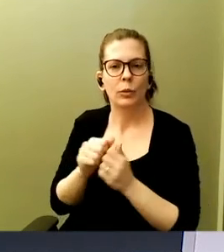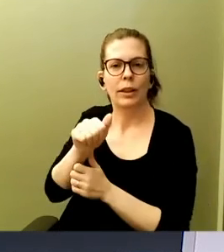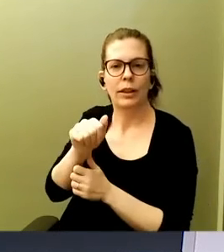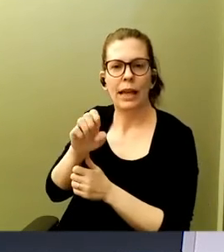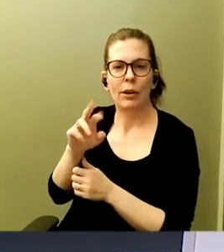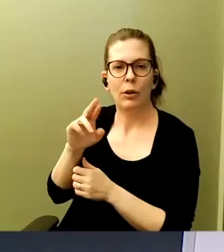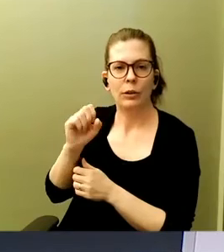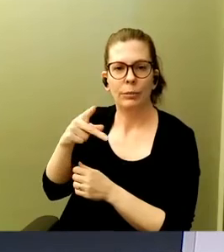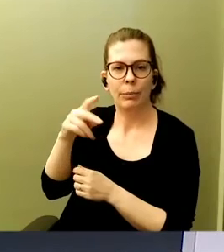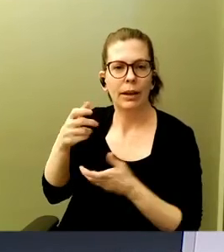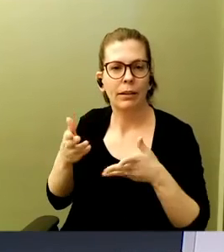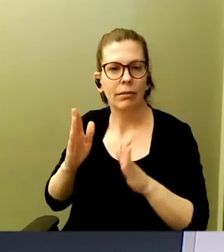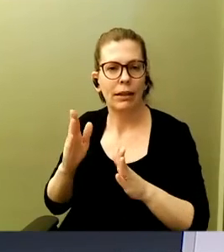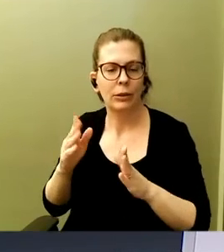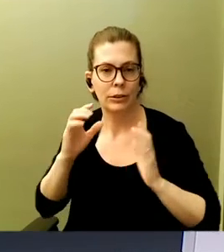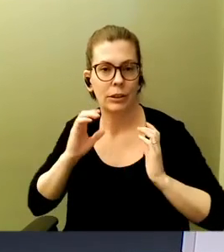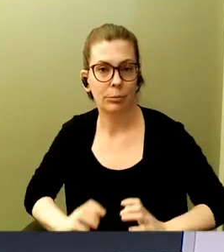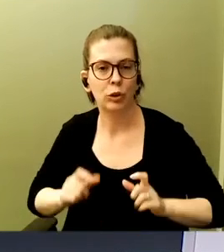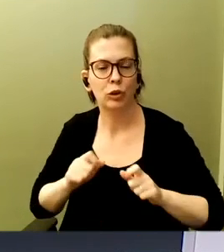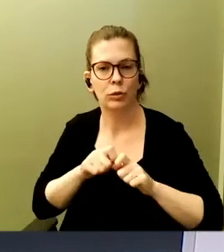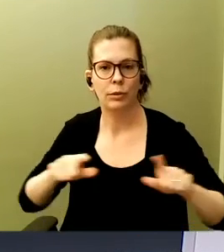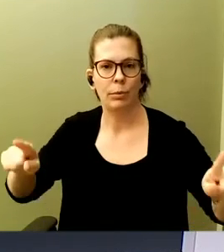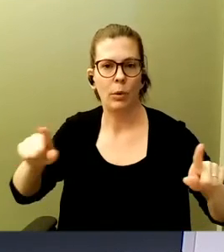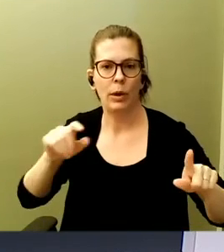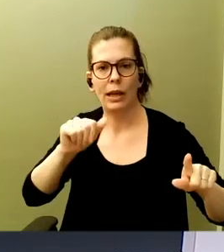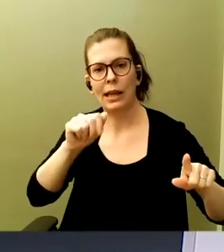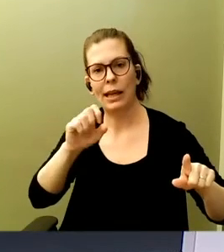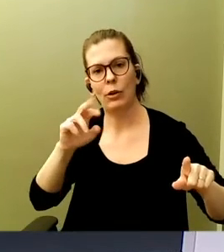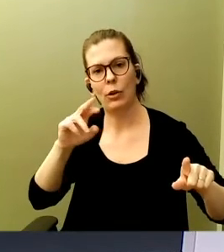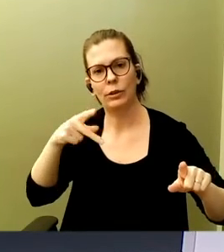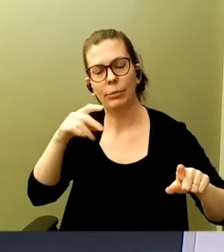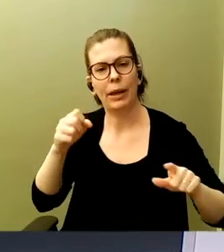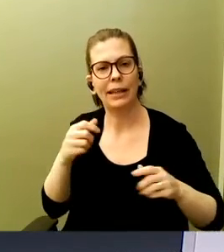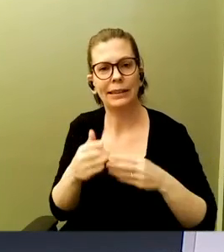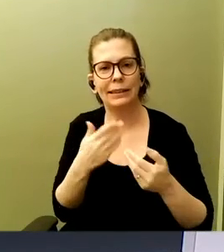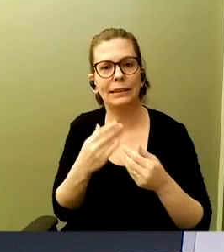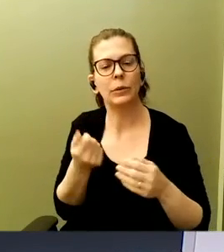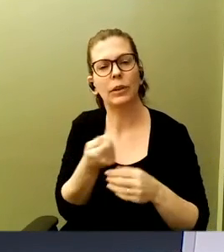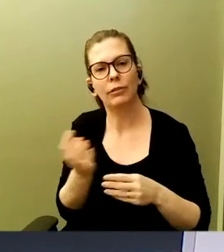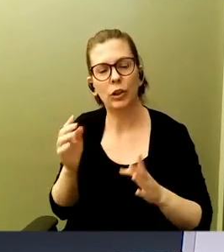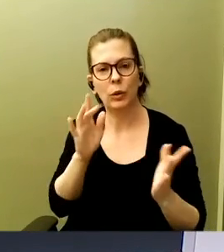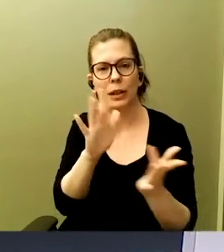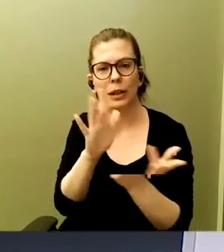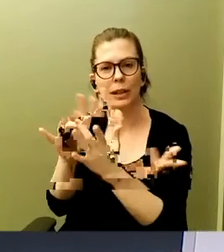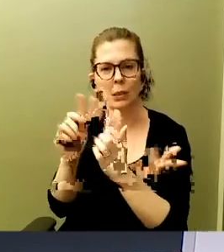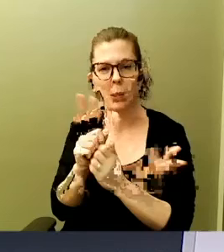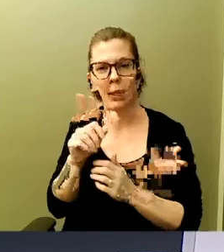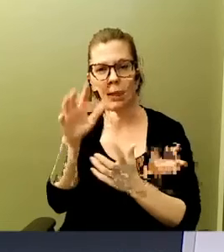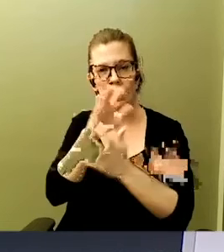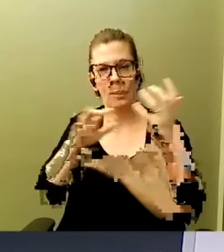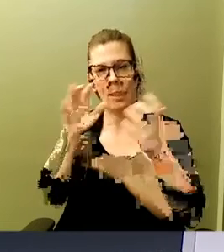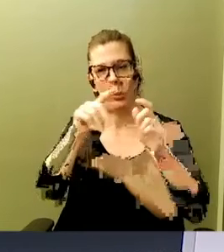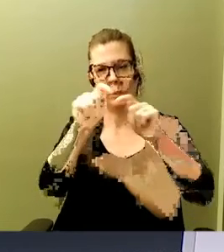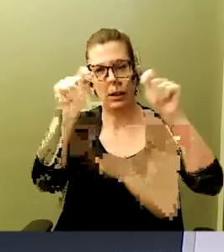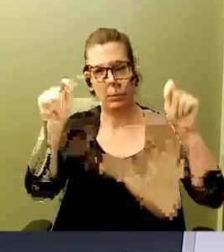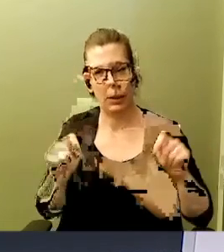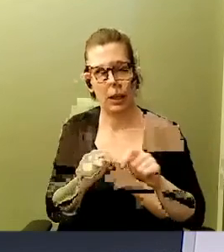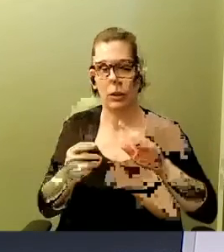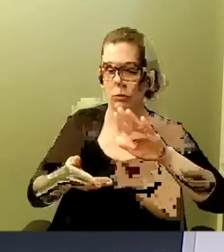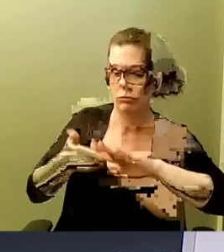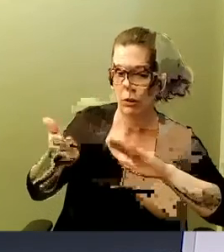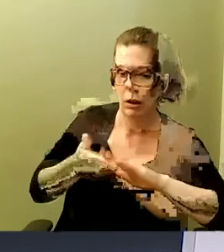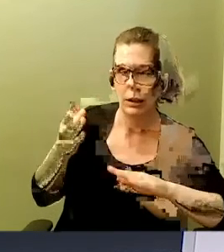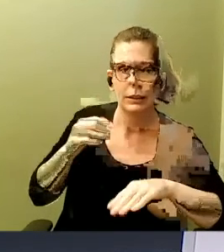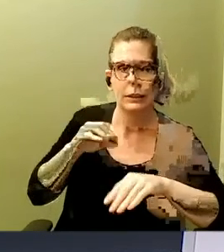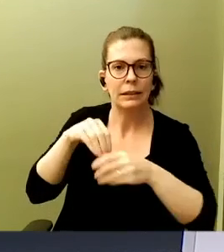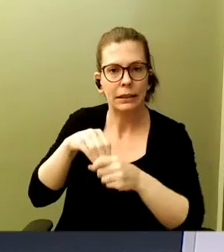deploy Aerospy really easily with a couple clicks and a CloudFormation template and get it up and running in an ad tech kind of